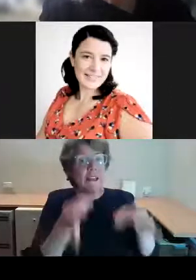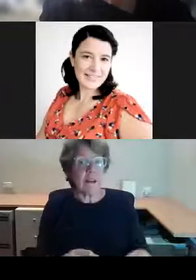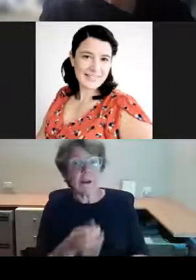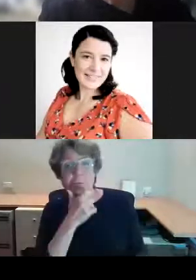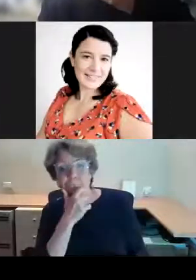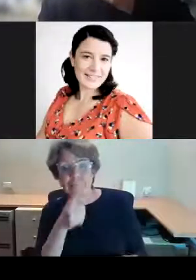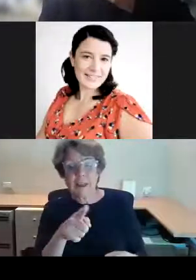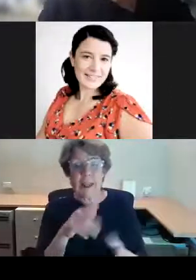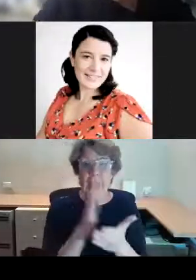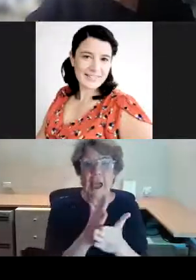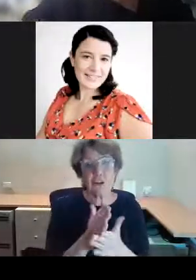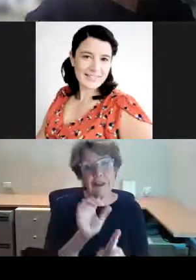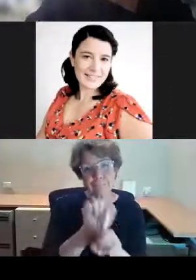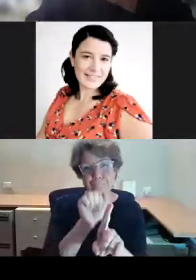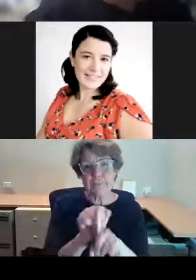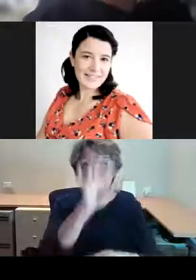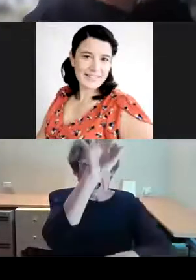Romanesque style of architecture.